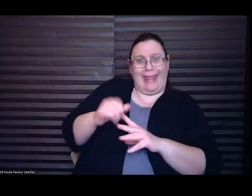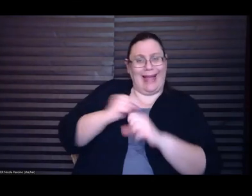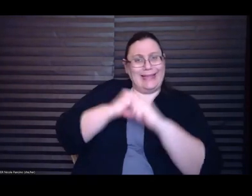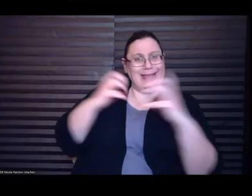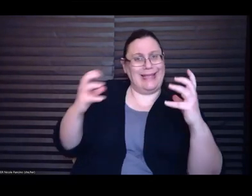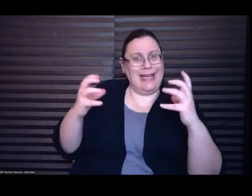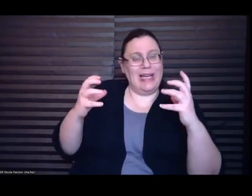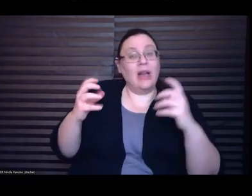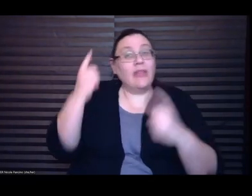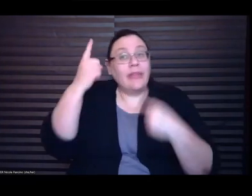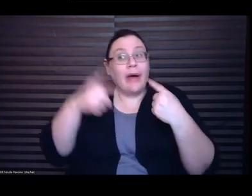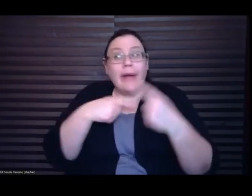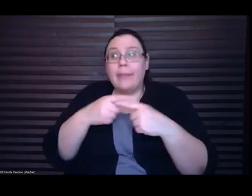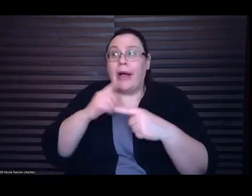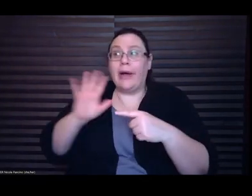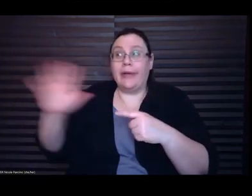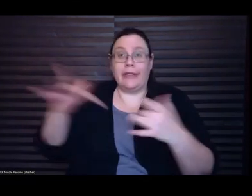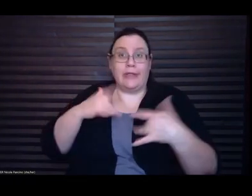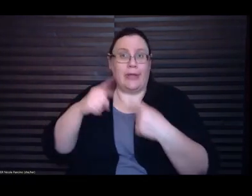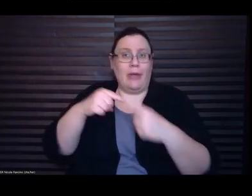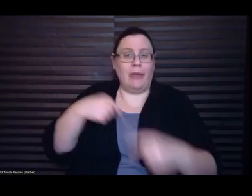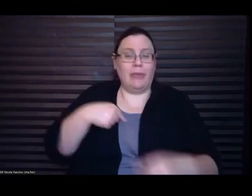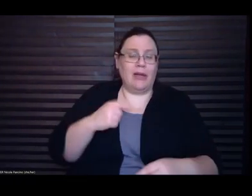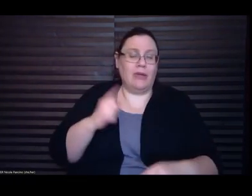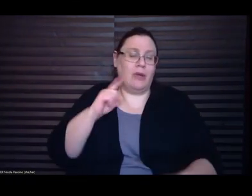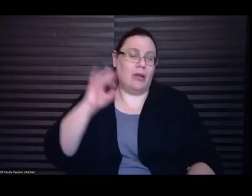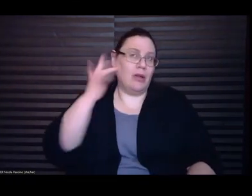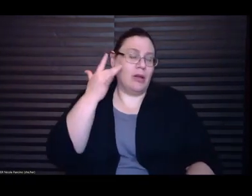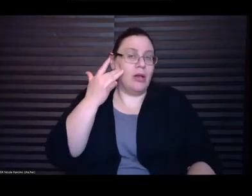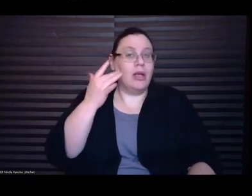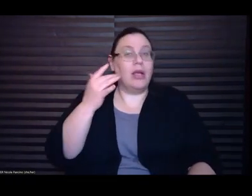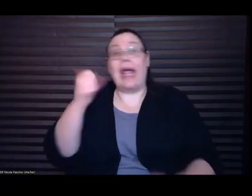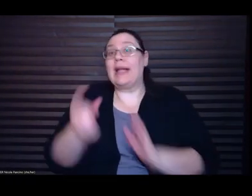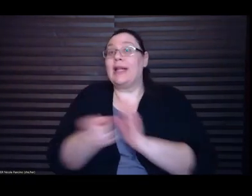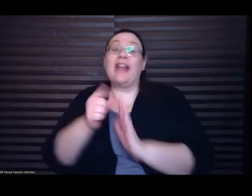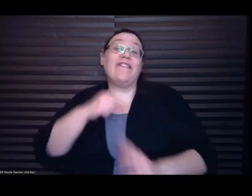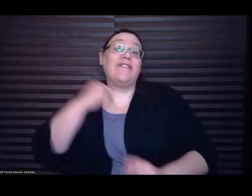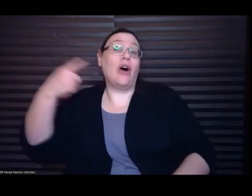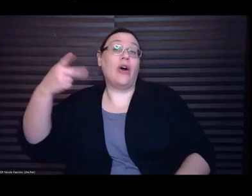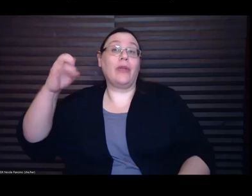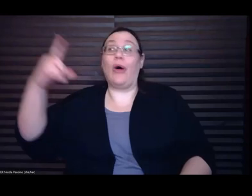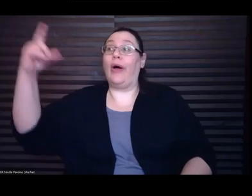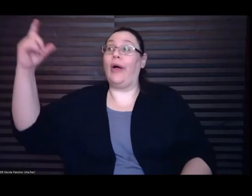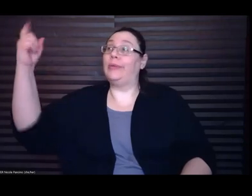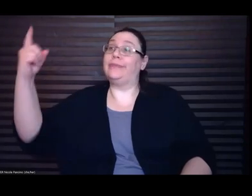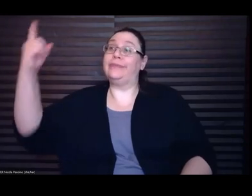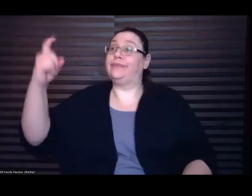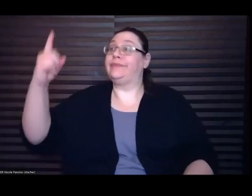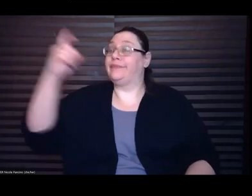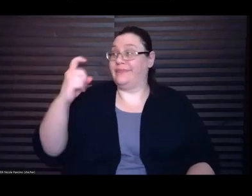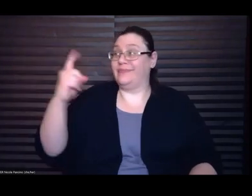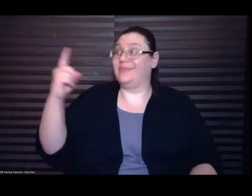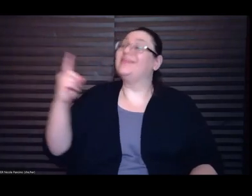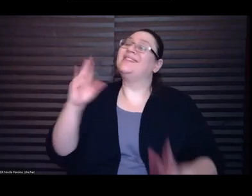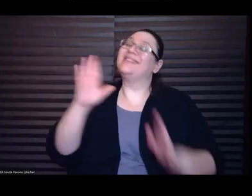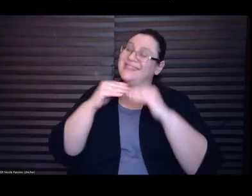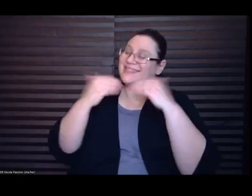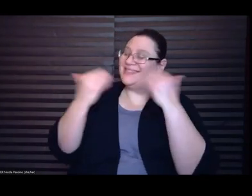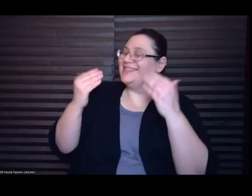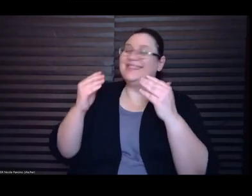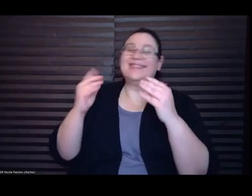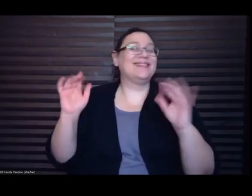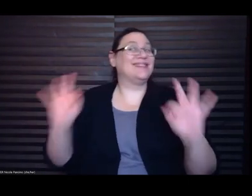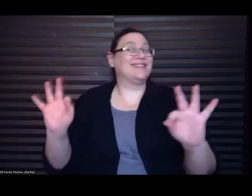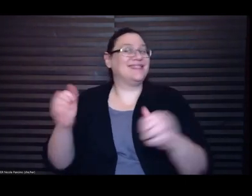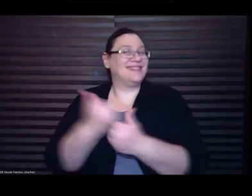Father Paul would walk into the office and when he did, she'd smile as if everything were just fine. Impressive how efficiently her